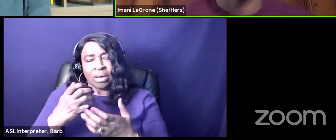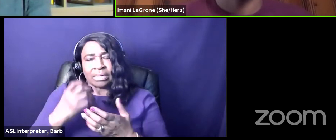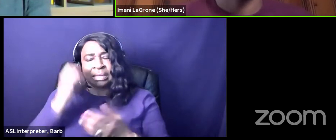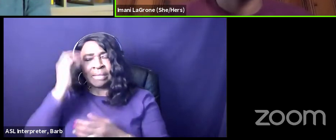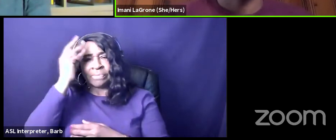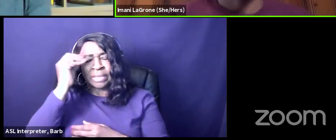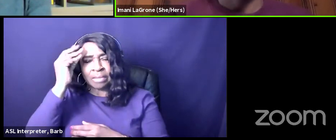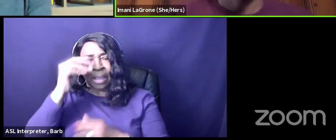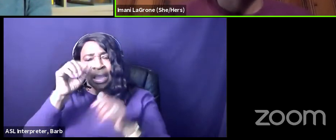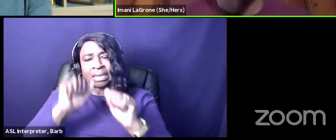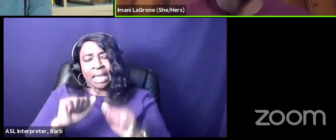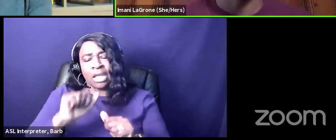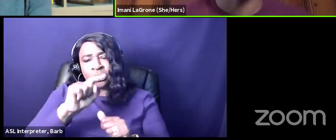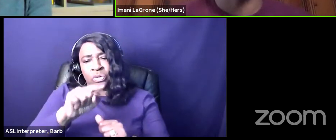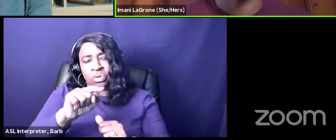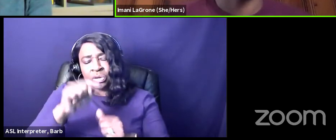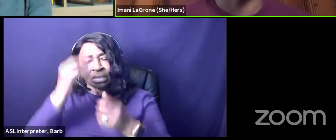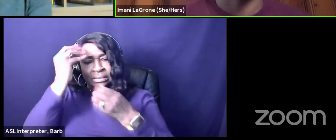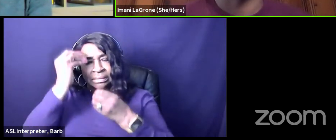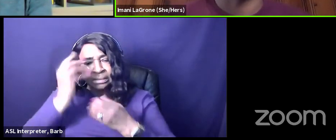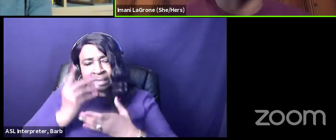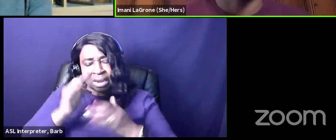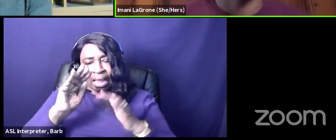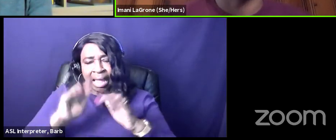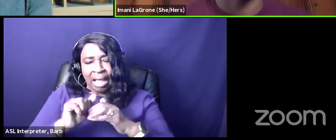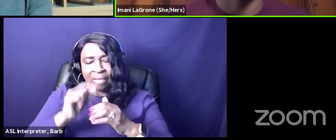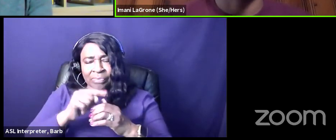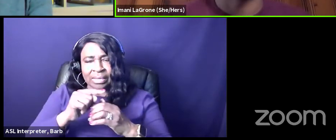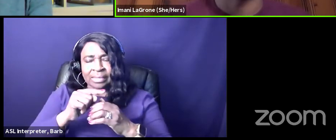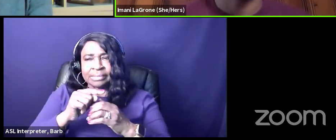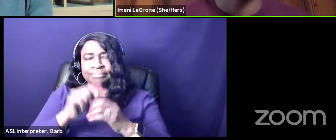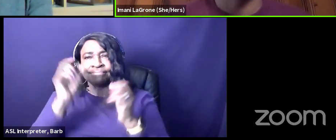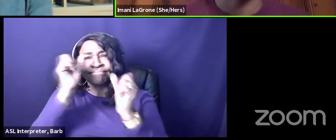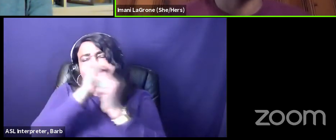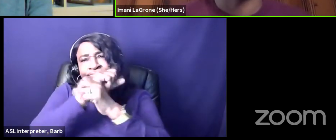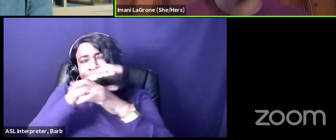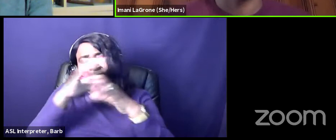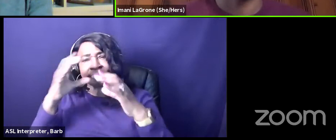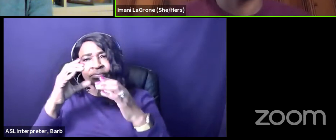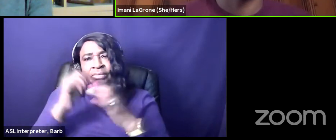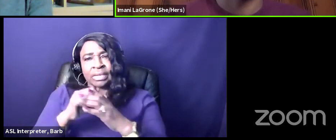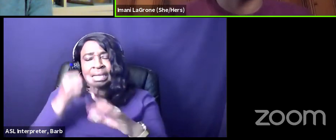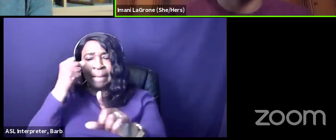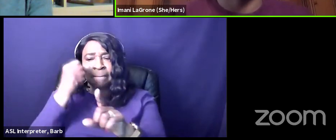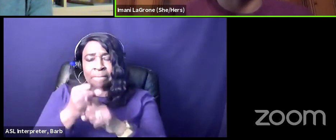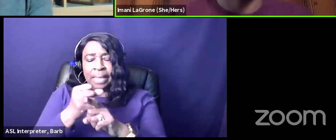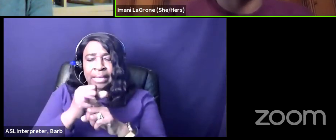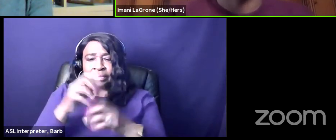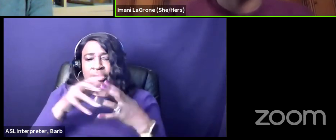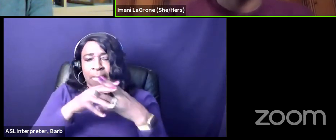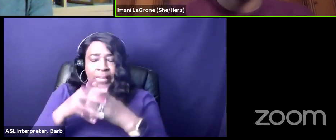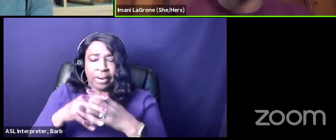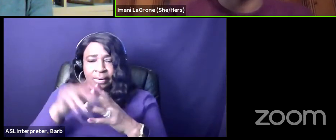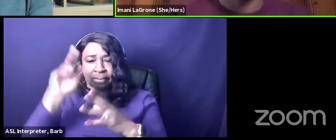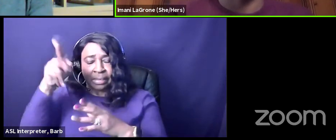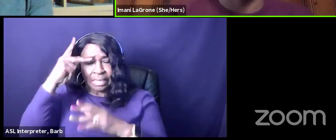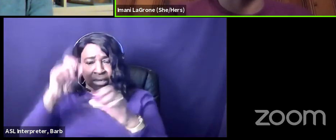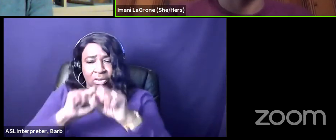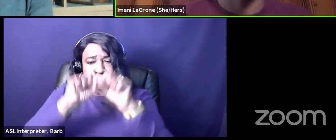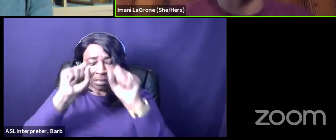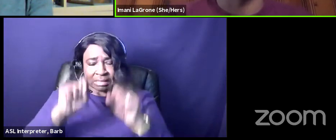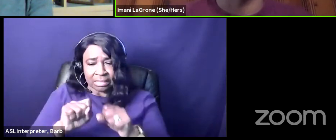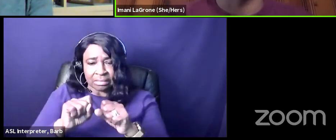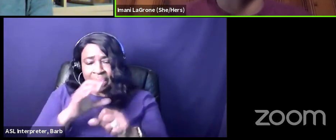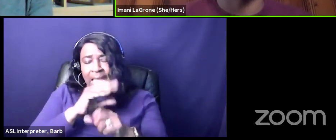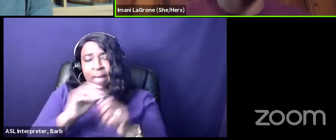about can you share how sort of this revelation that they have impacts the american political system overall um but more